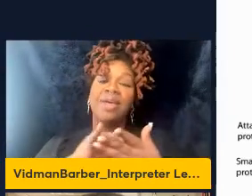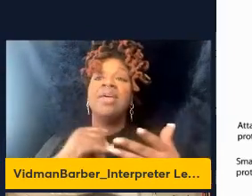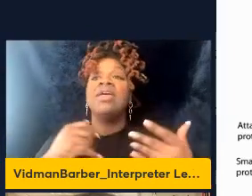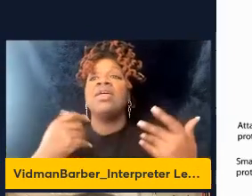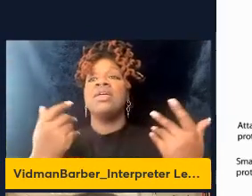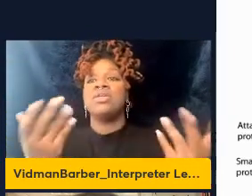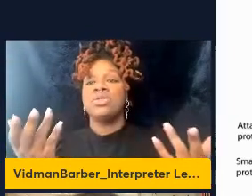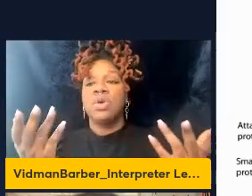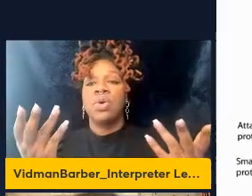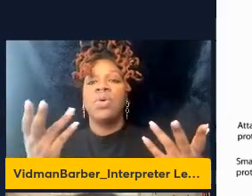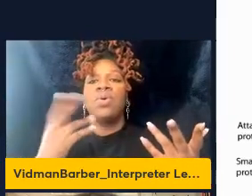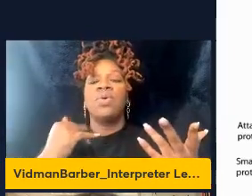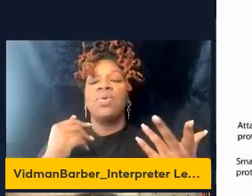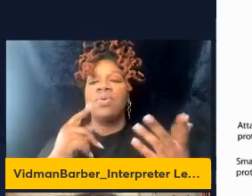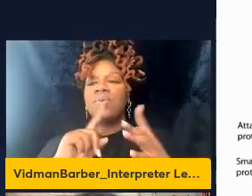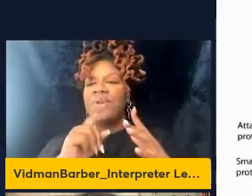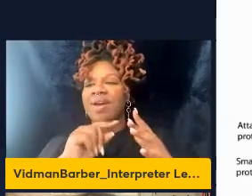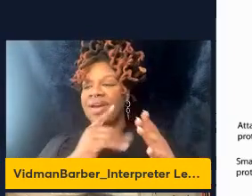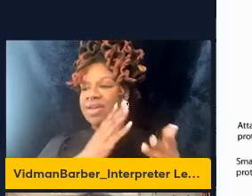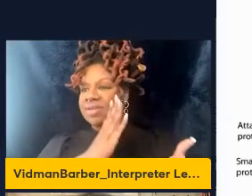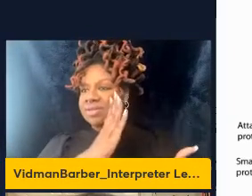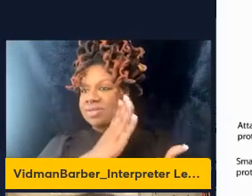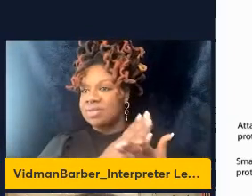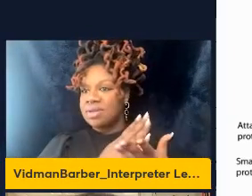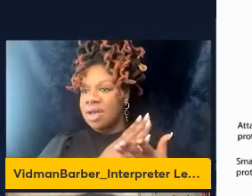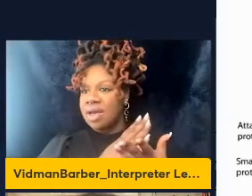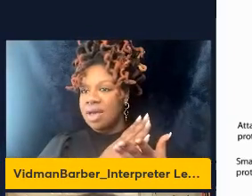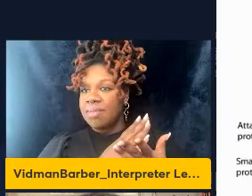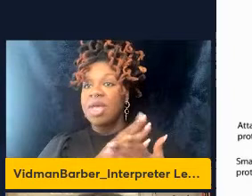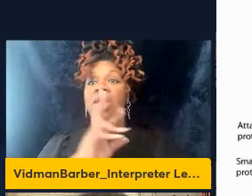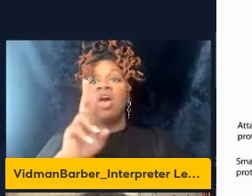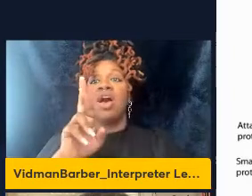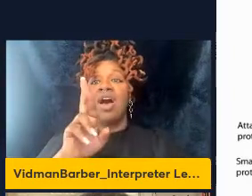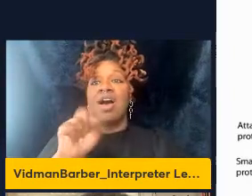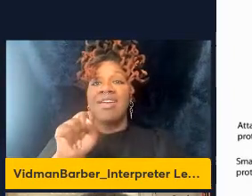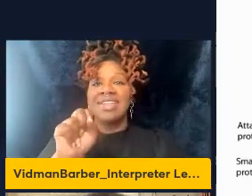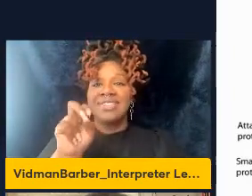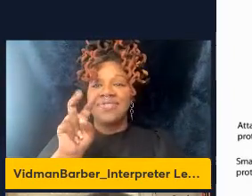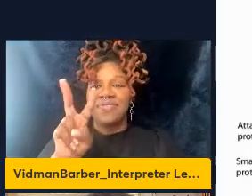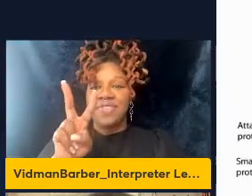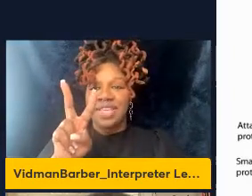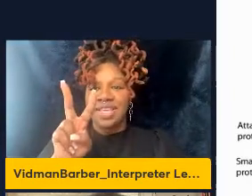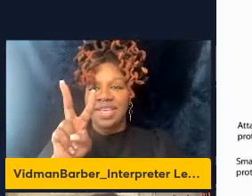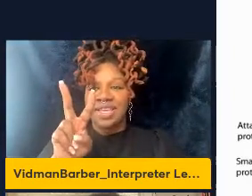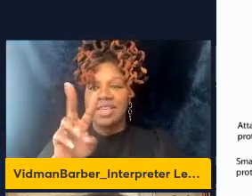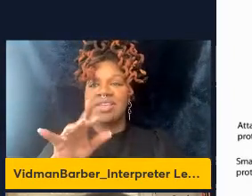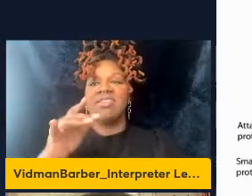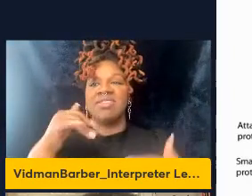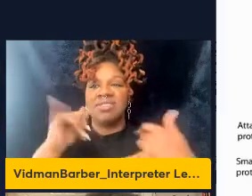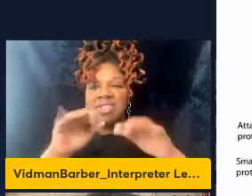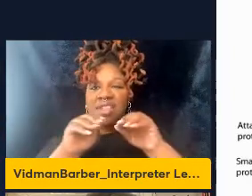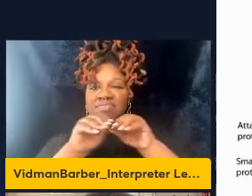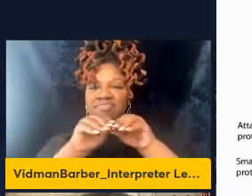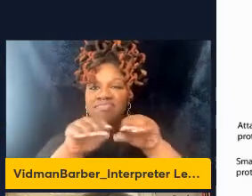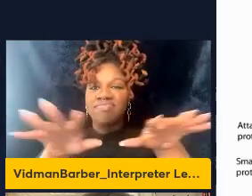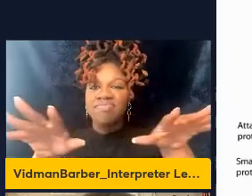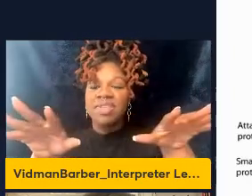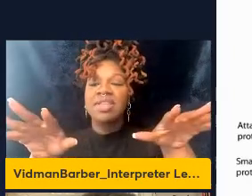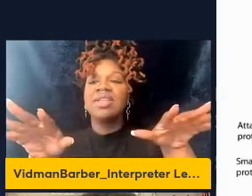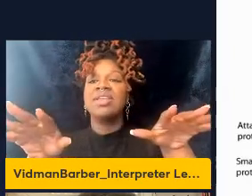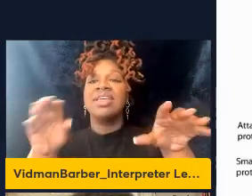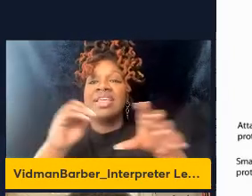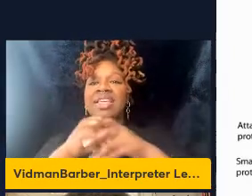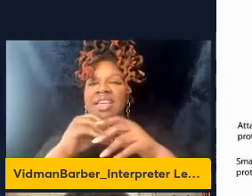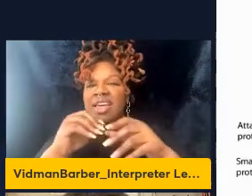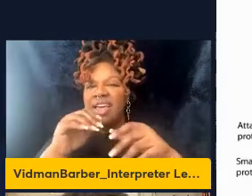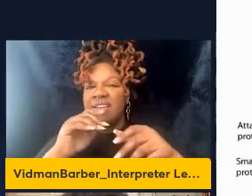I'll just pick up from where I ended that RSV reinfections still occur throughout one's life due to